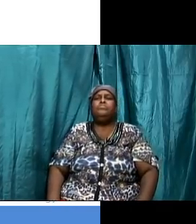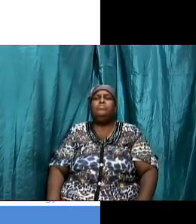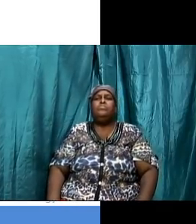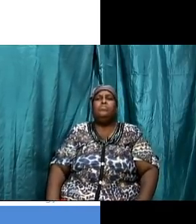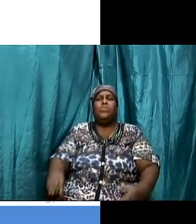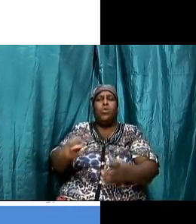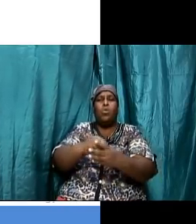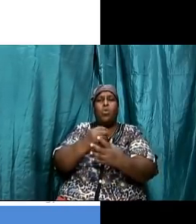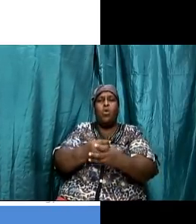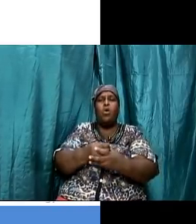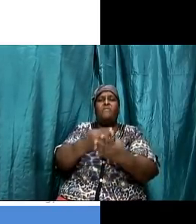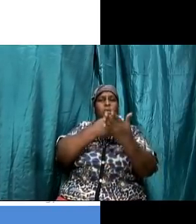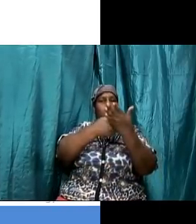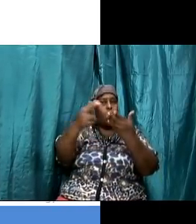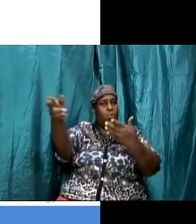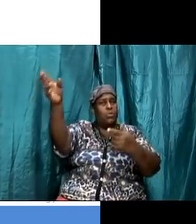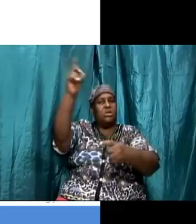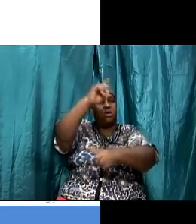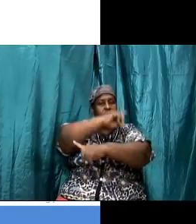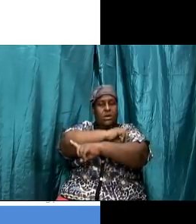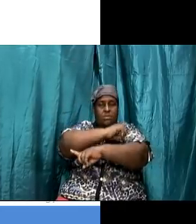or of holy days